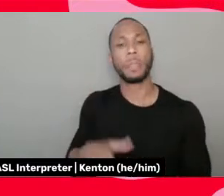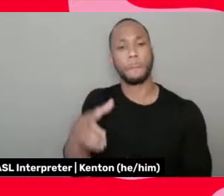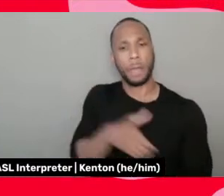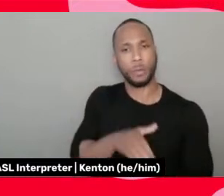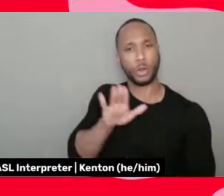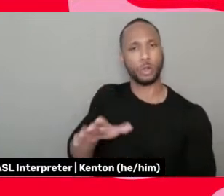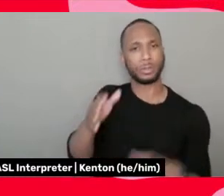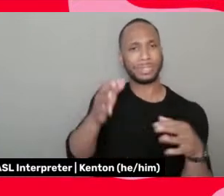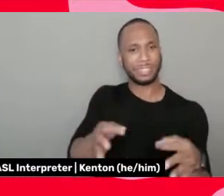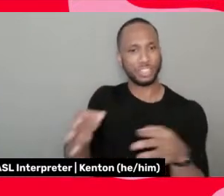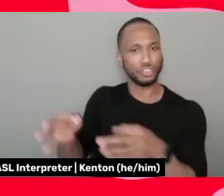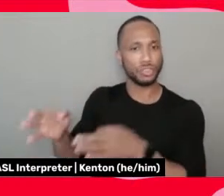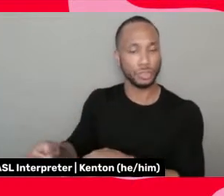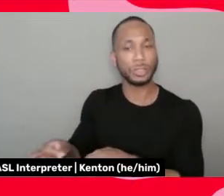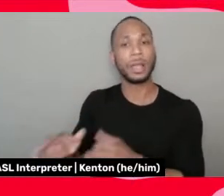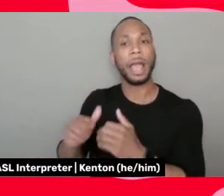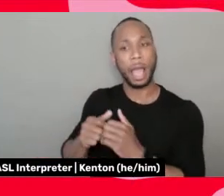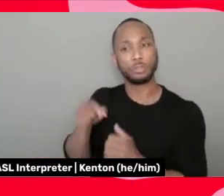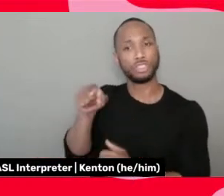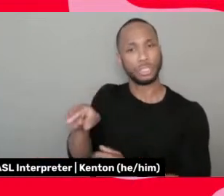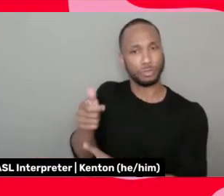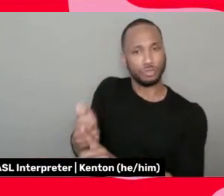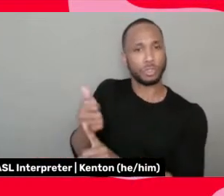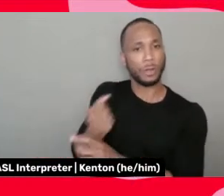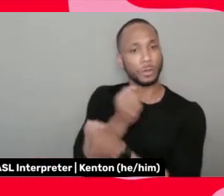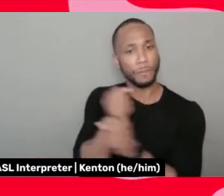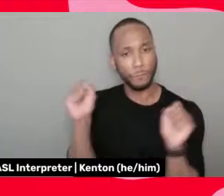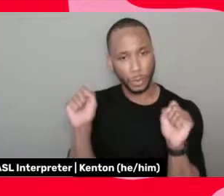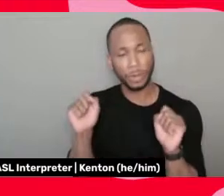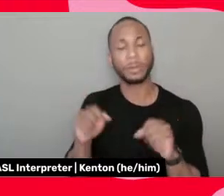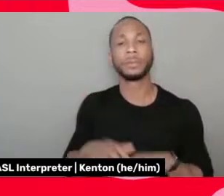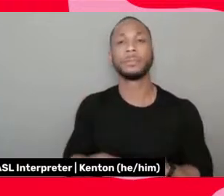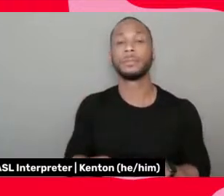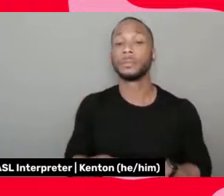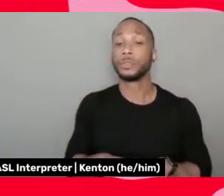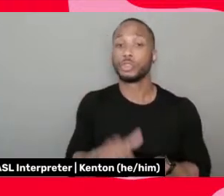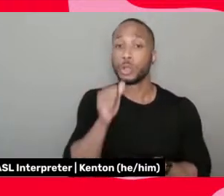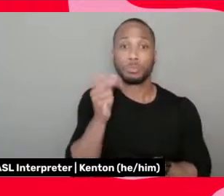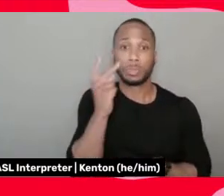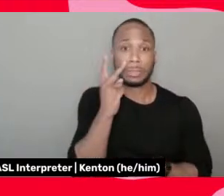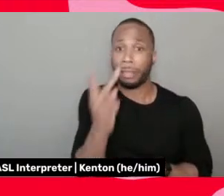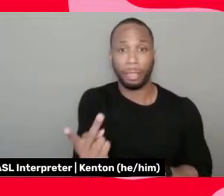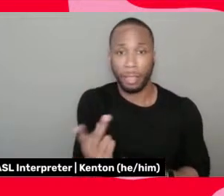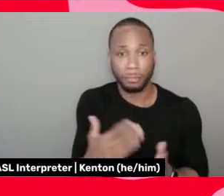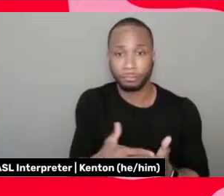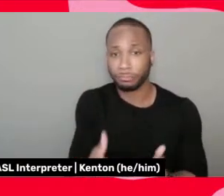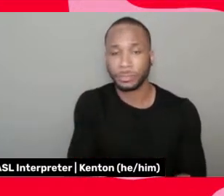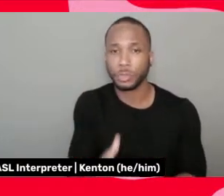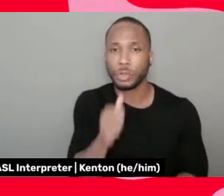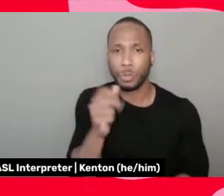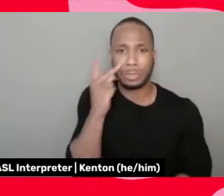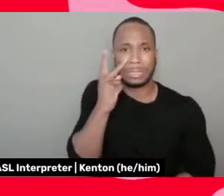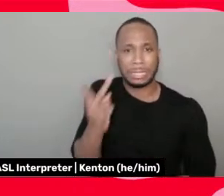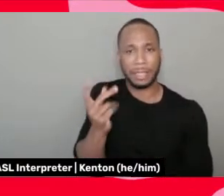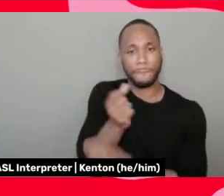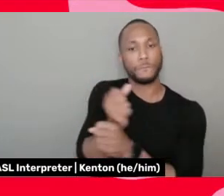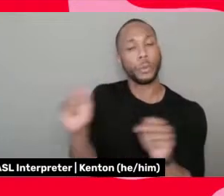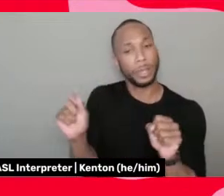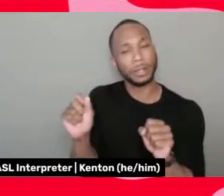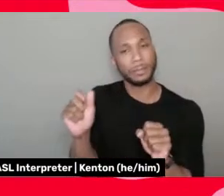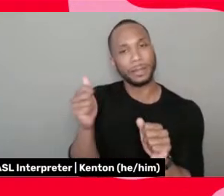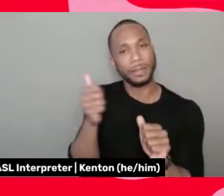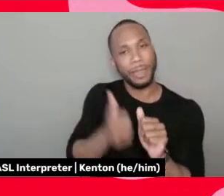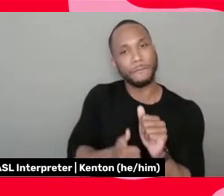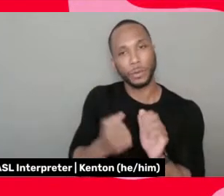she made, and how she was free. And, and you don't see that, you don't see that freedom in, in every